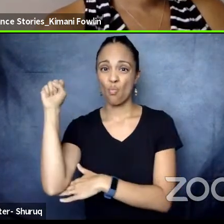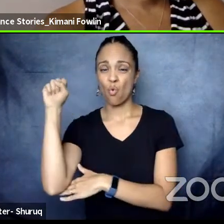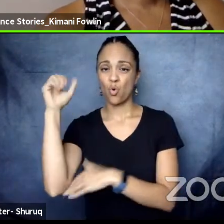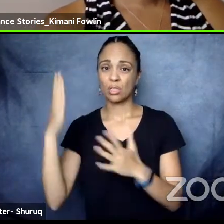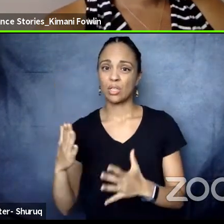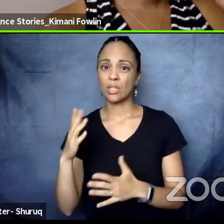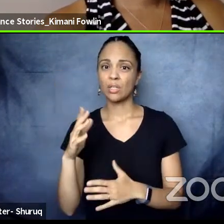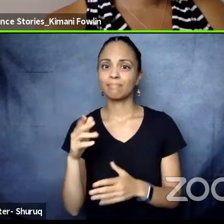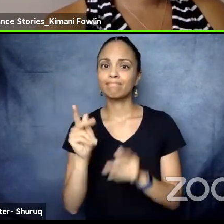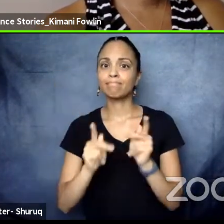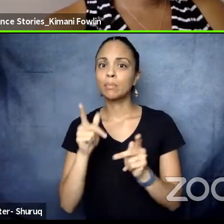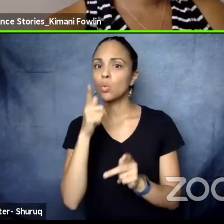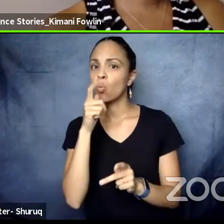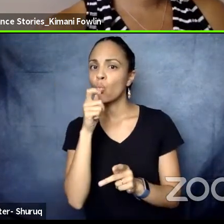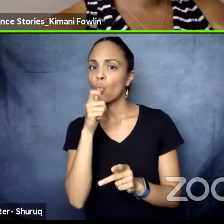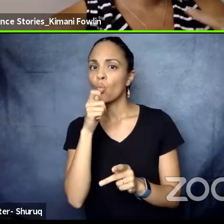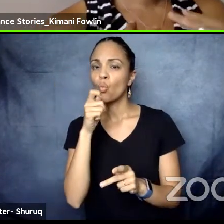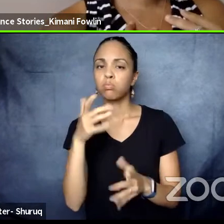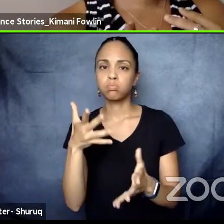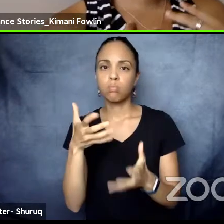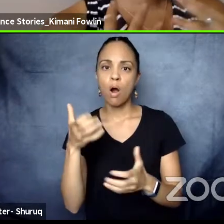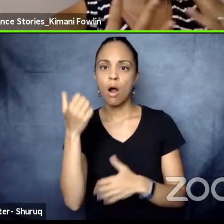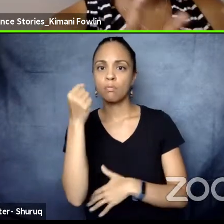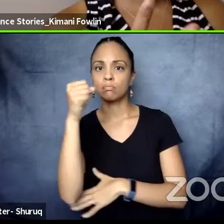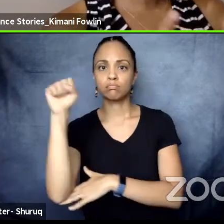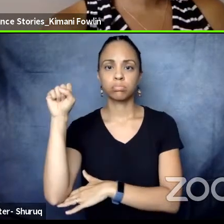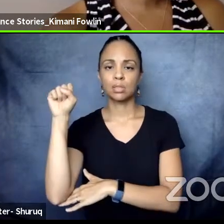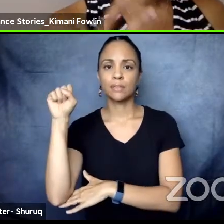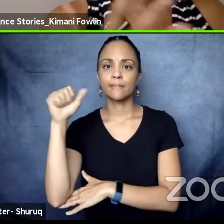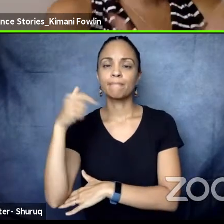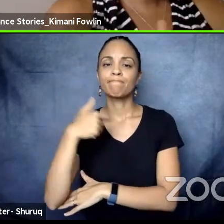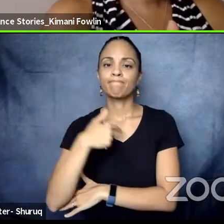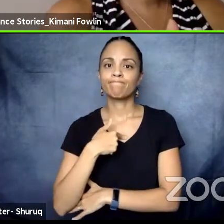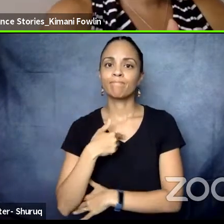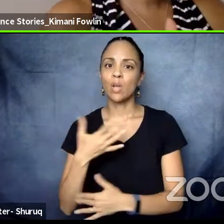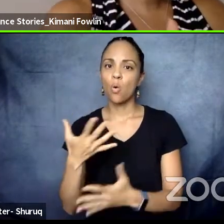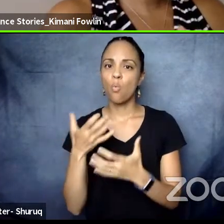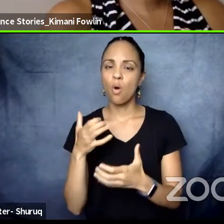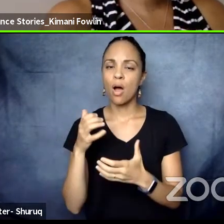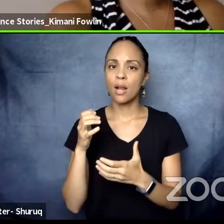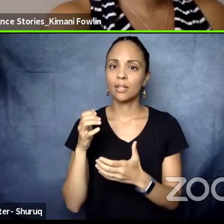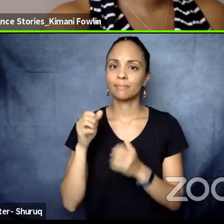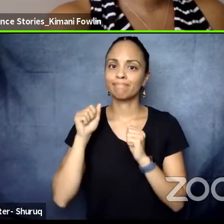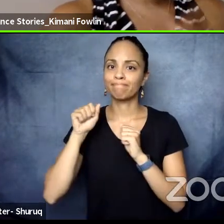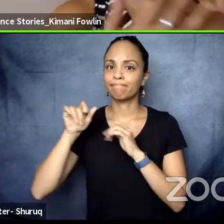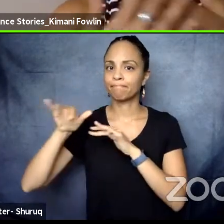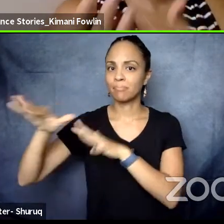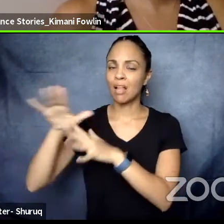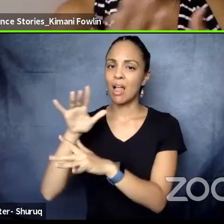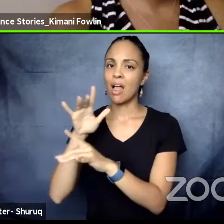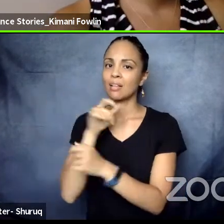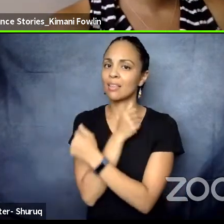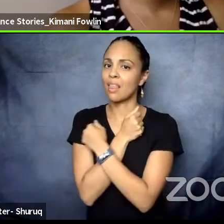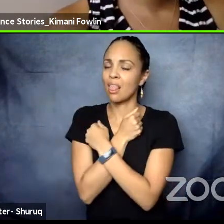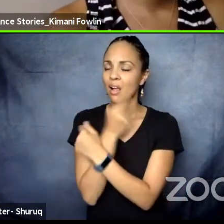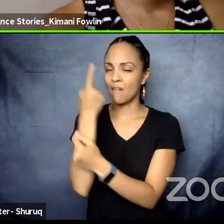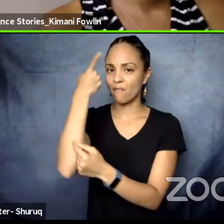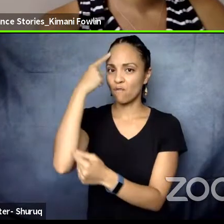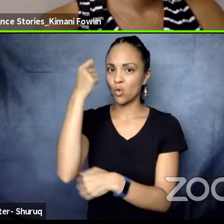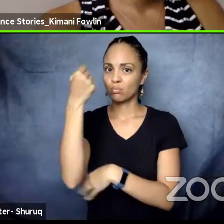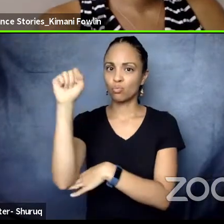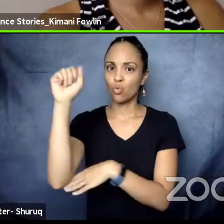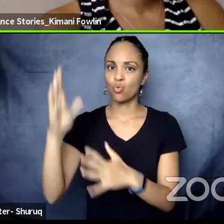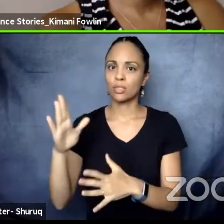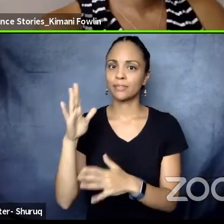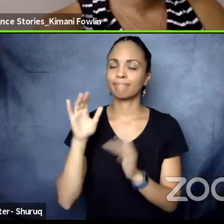and sending out just the love to embrace and protect. And I pass it over to Charmaine.